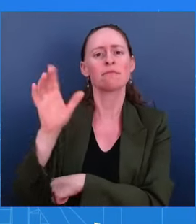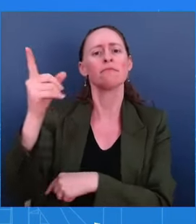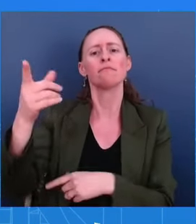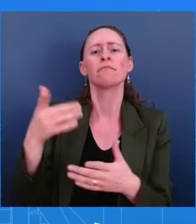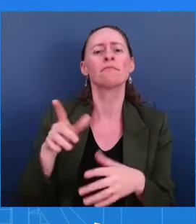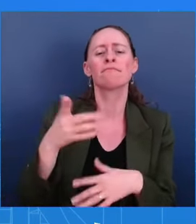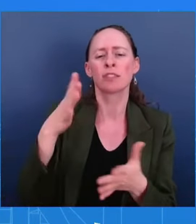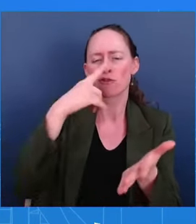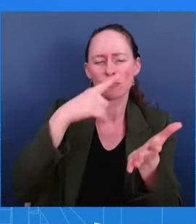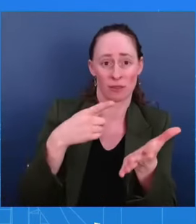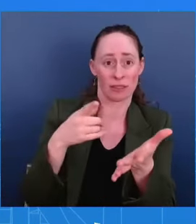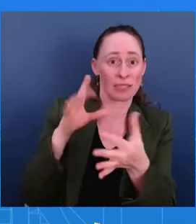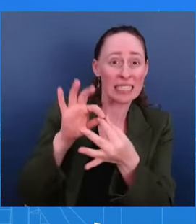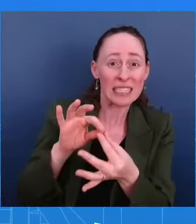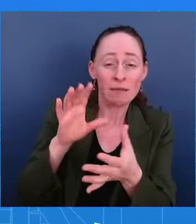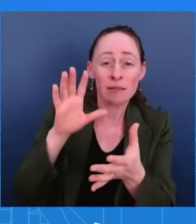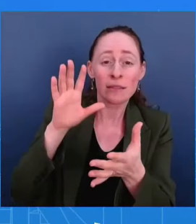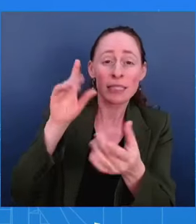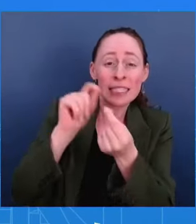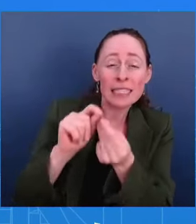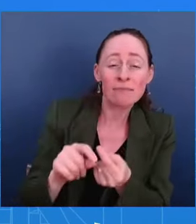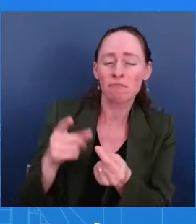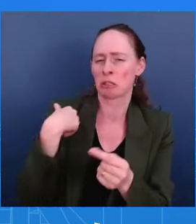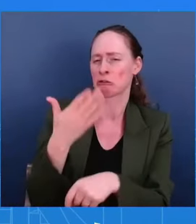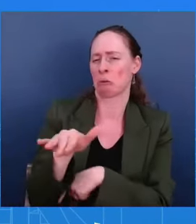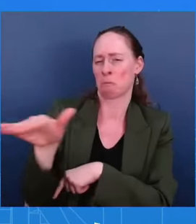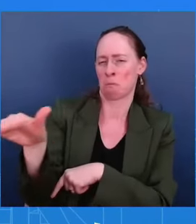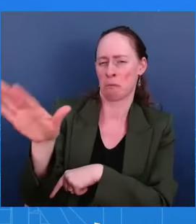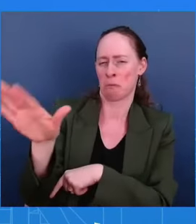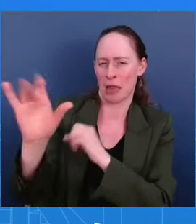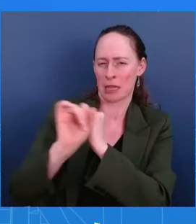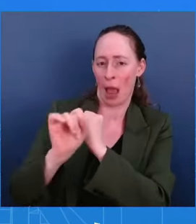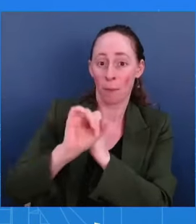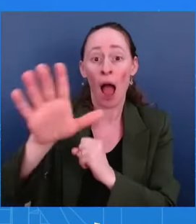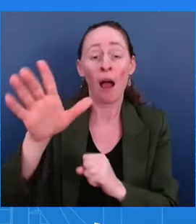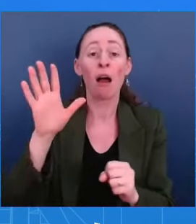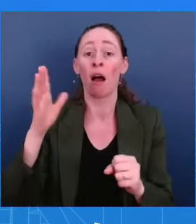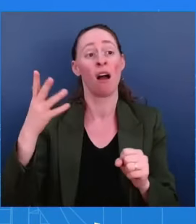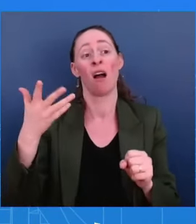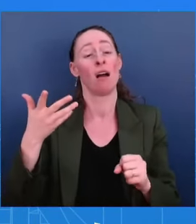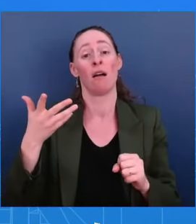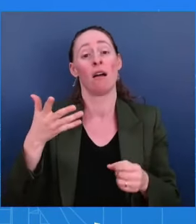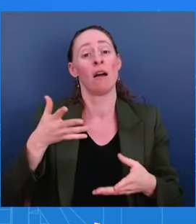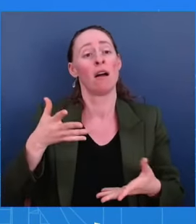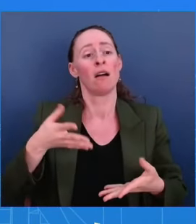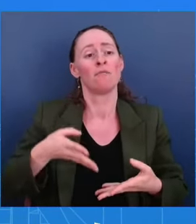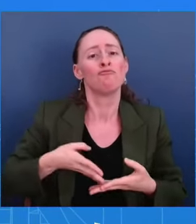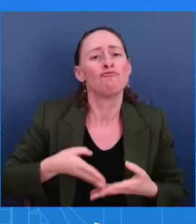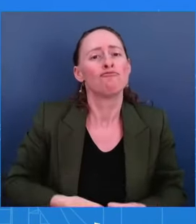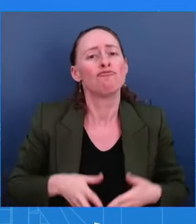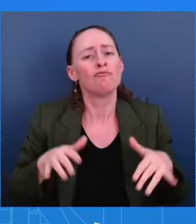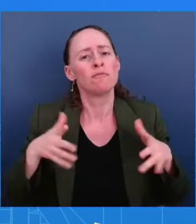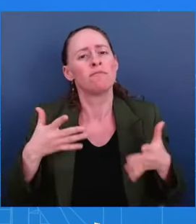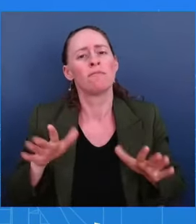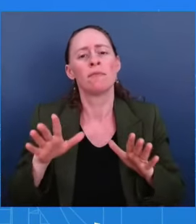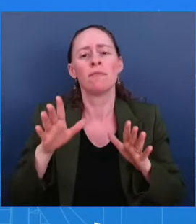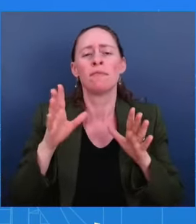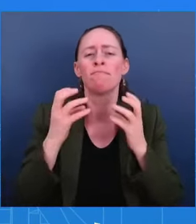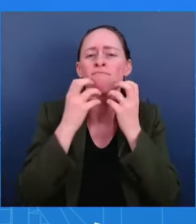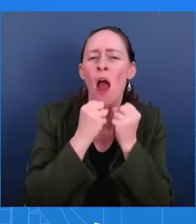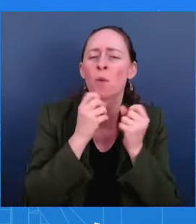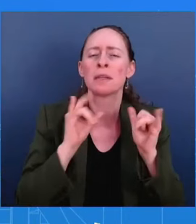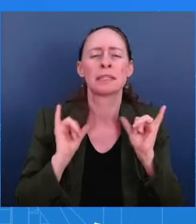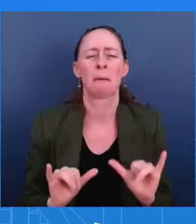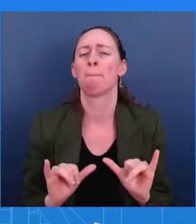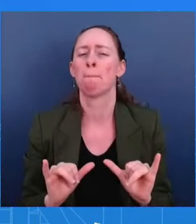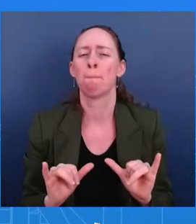CNN very recently. And I think that's important. I think someone's values matter. And that's what you see from the vice president. And certainly that's what you see from this